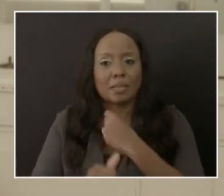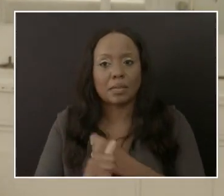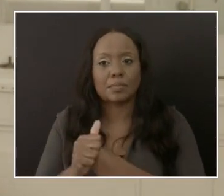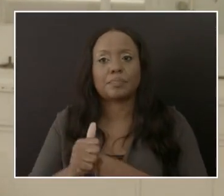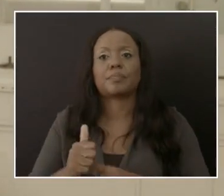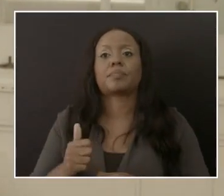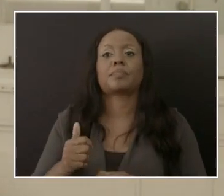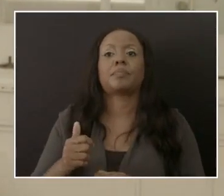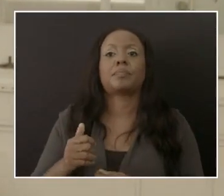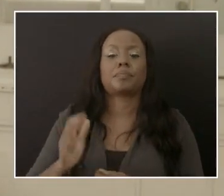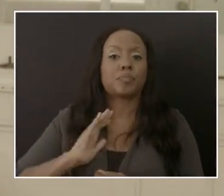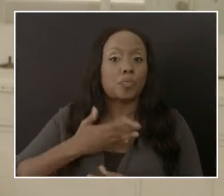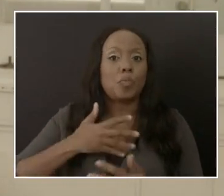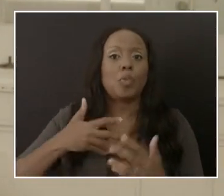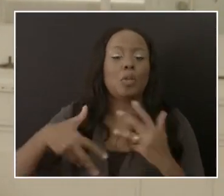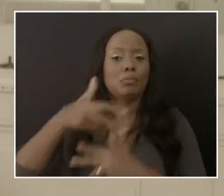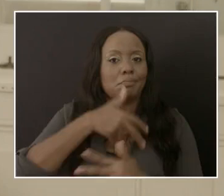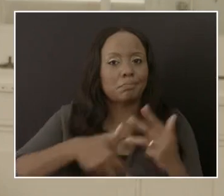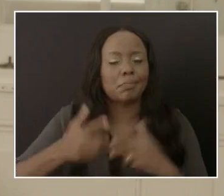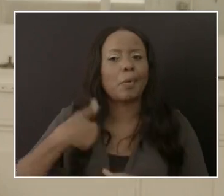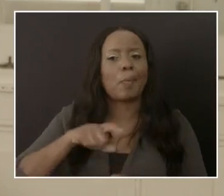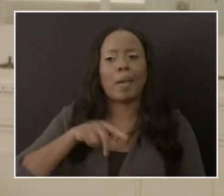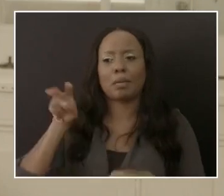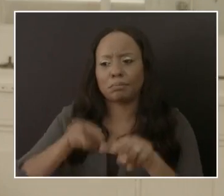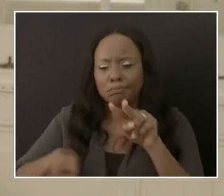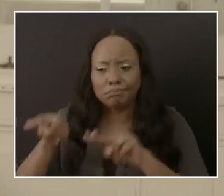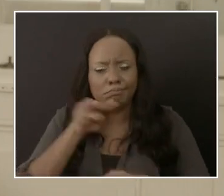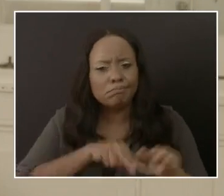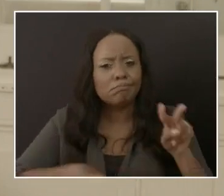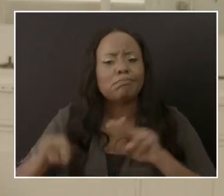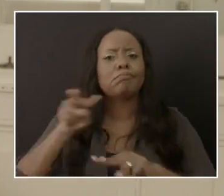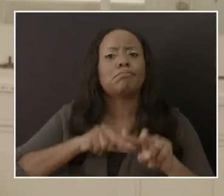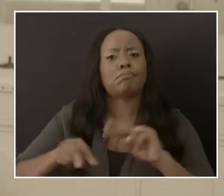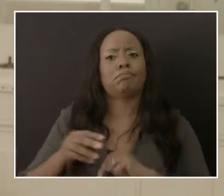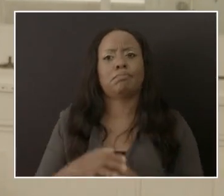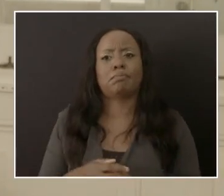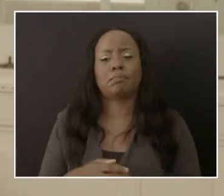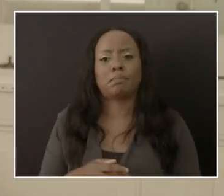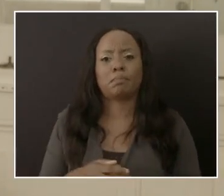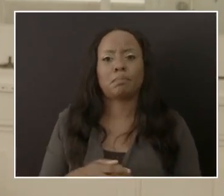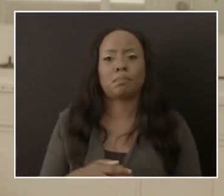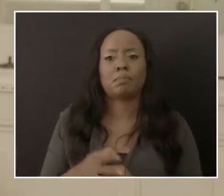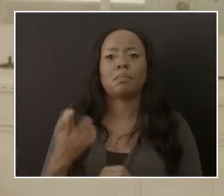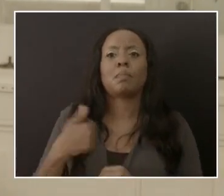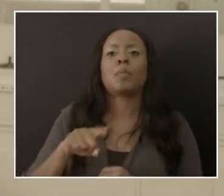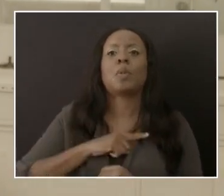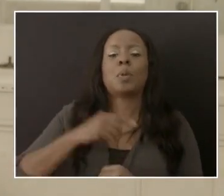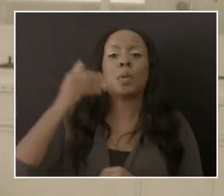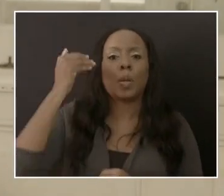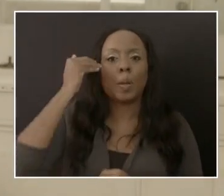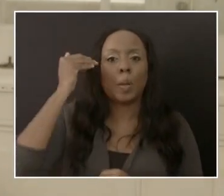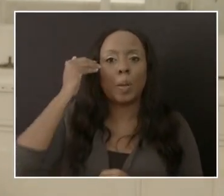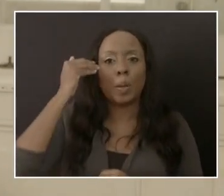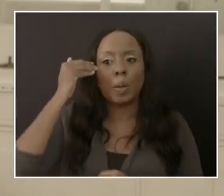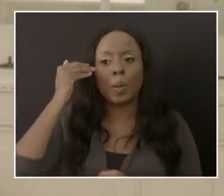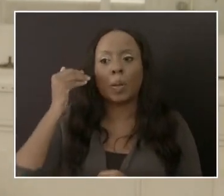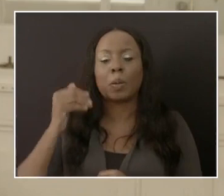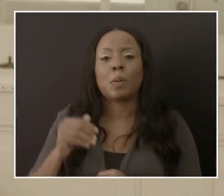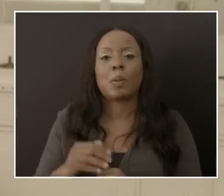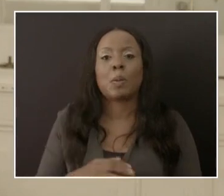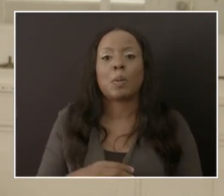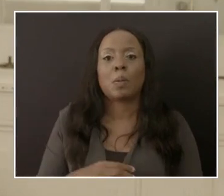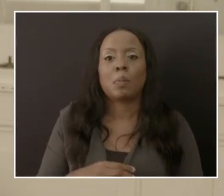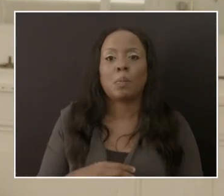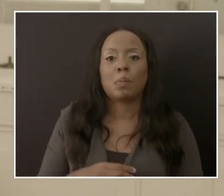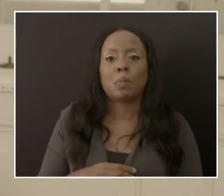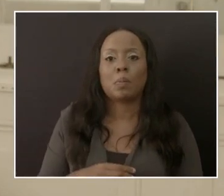monitoring that situation. We are well aware that the United States indicated they had their